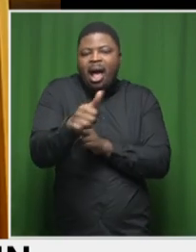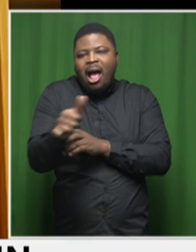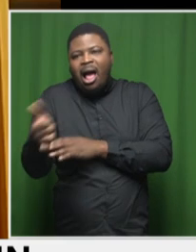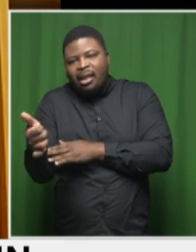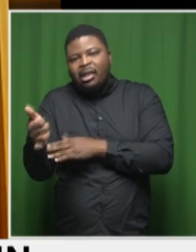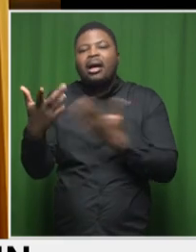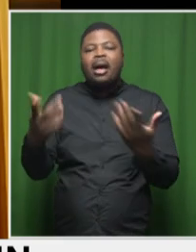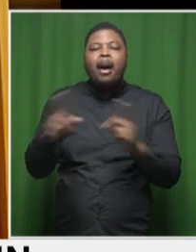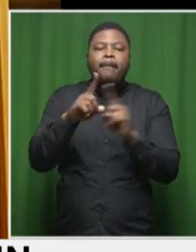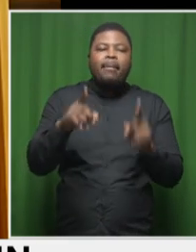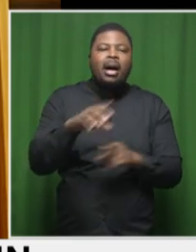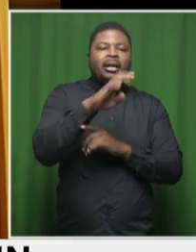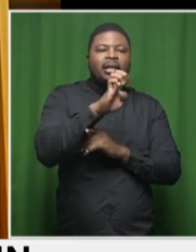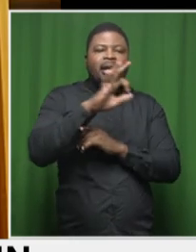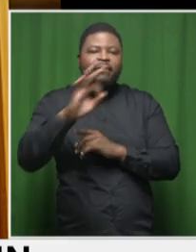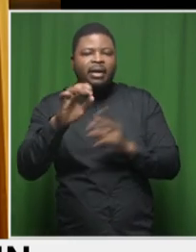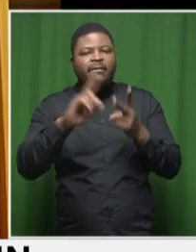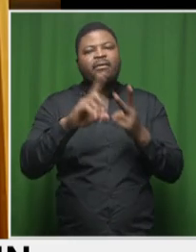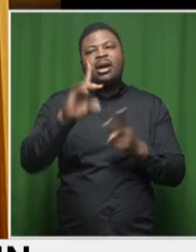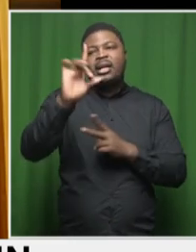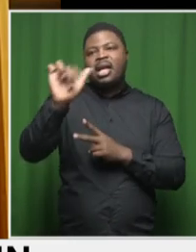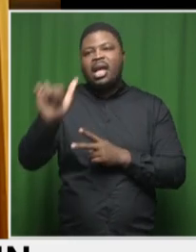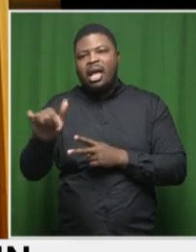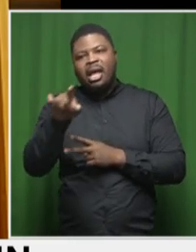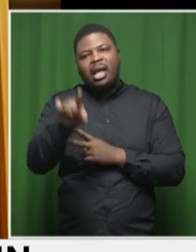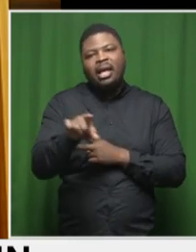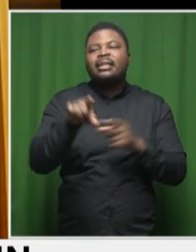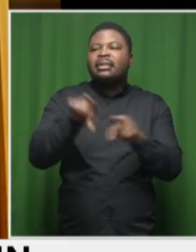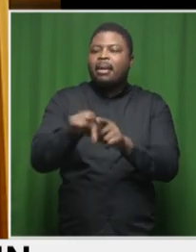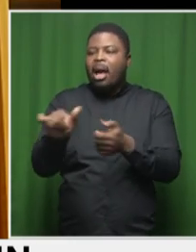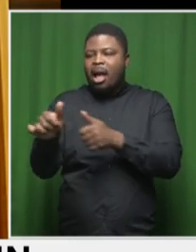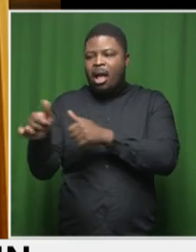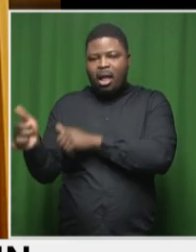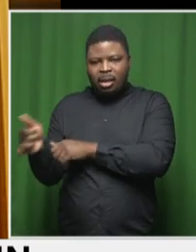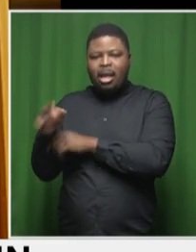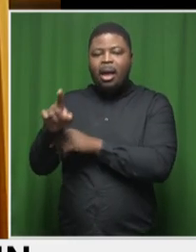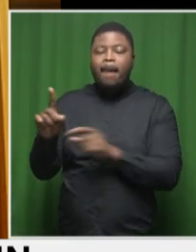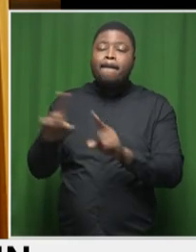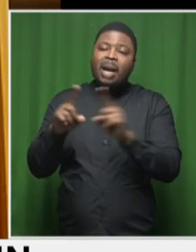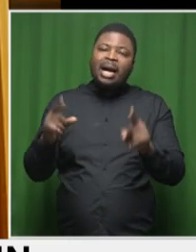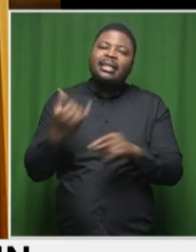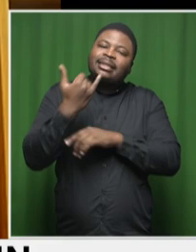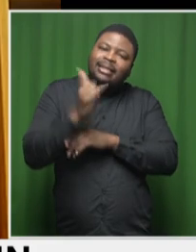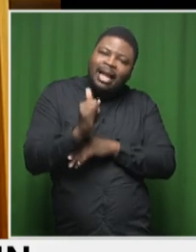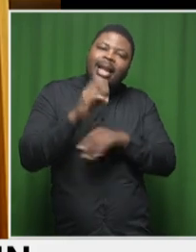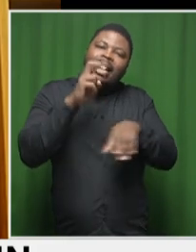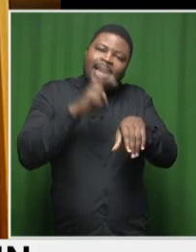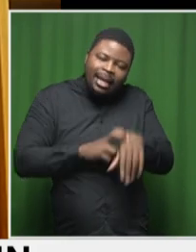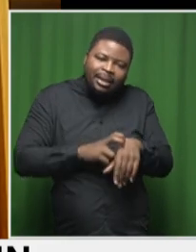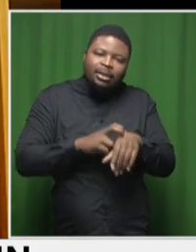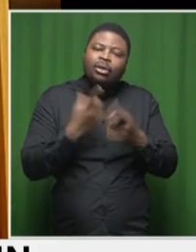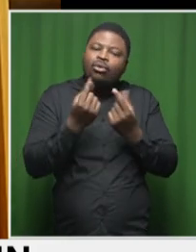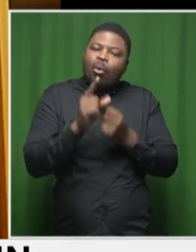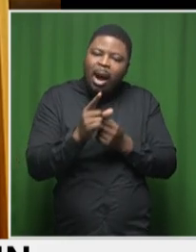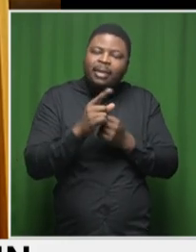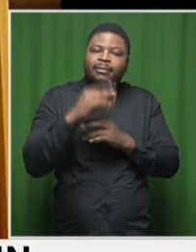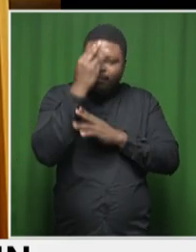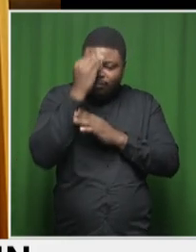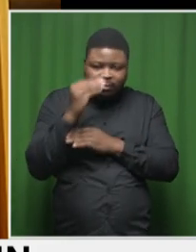EFF, the main majority party, opposition parties still need to master a very basic